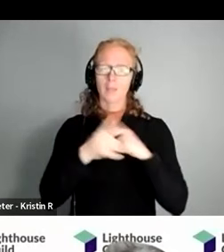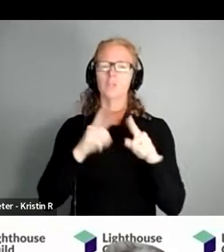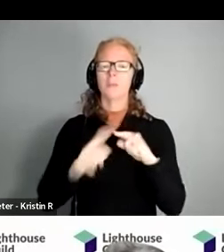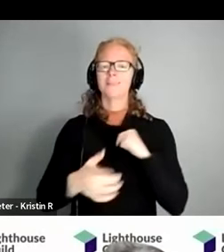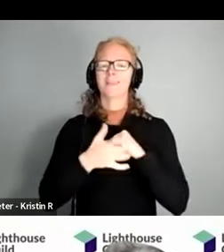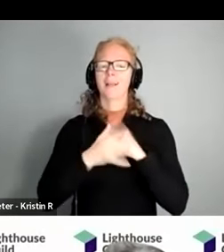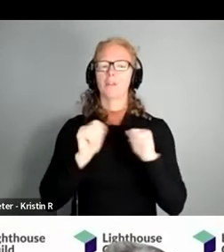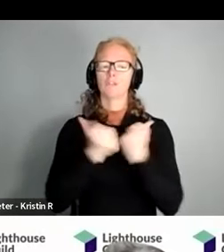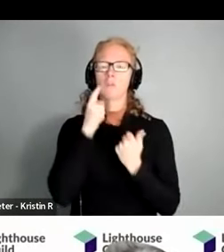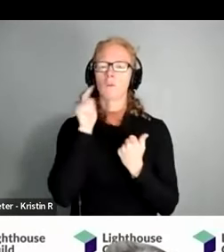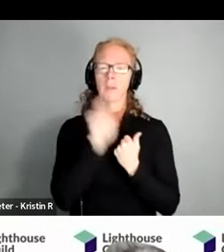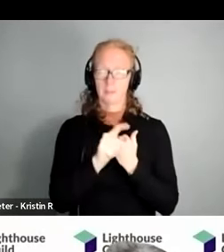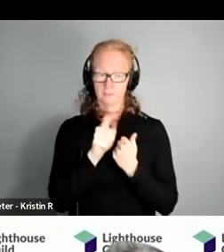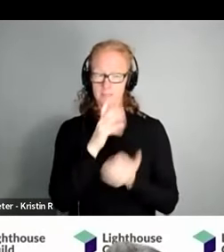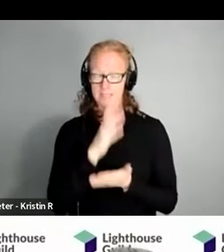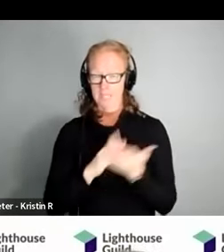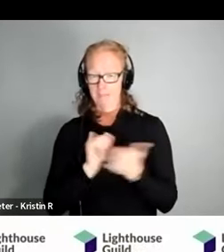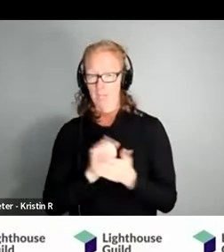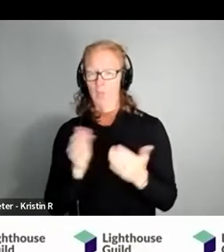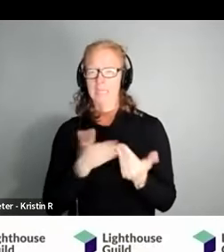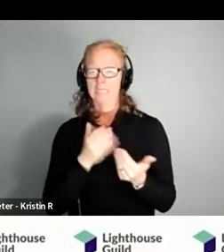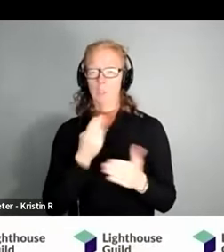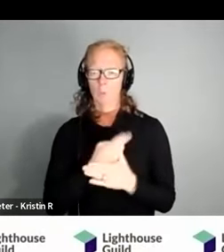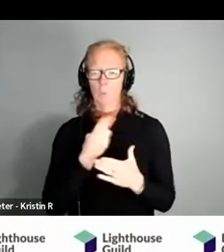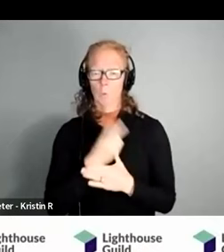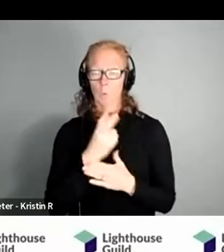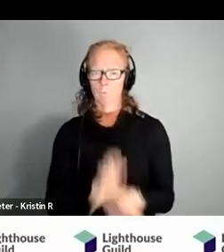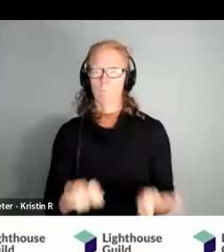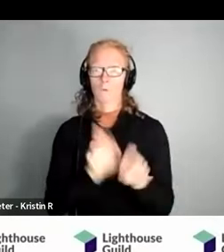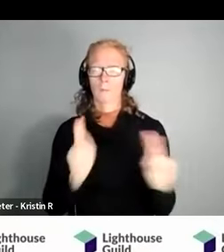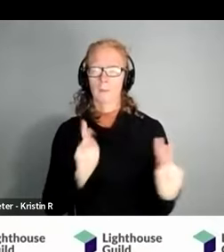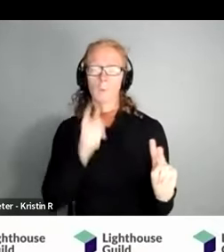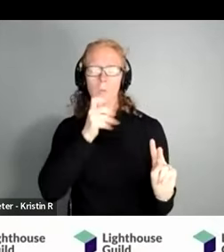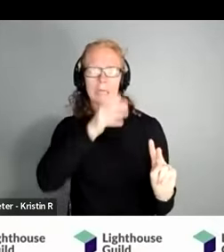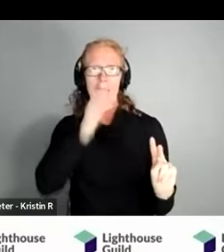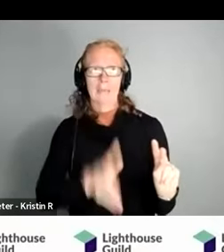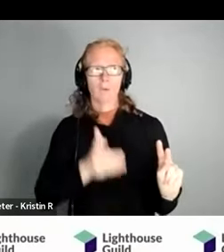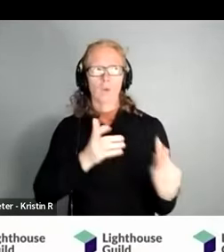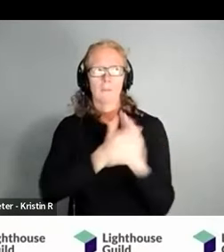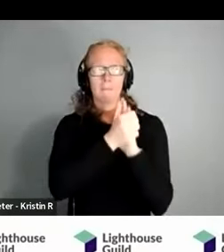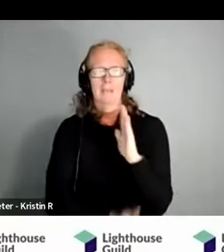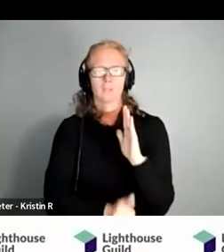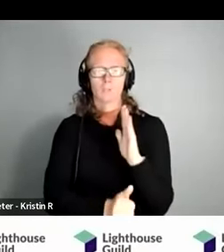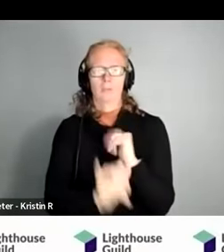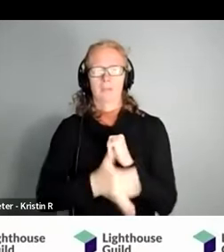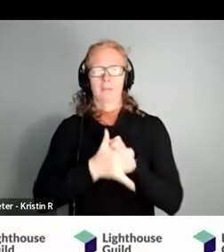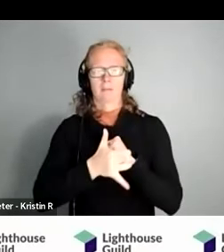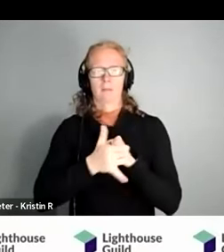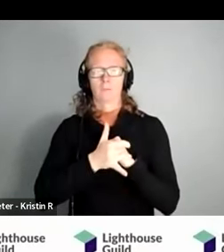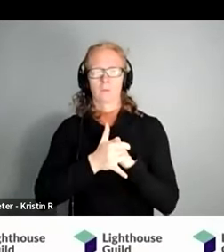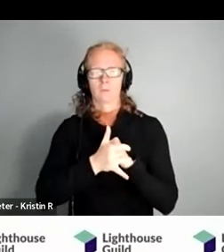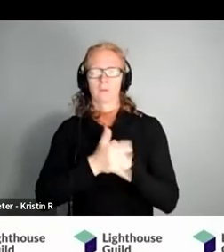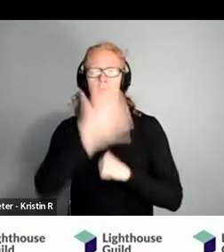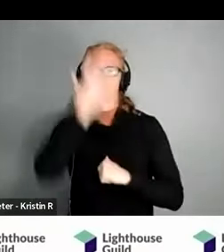easy to use um particularly for people who may never sort of master the technology of